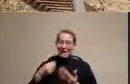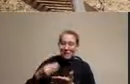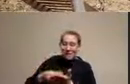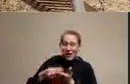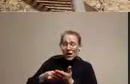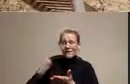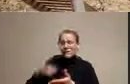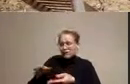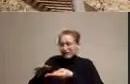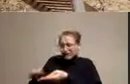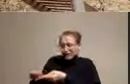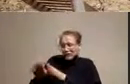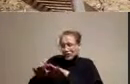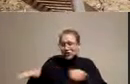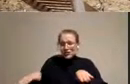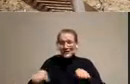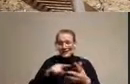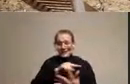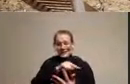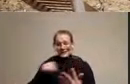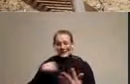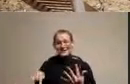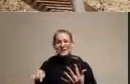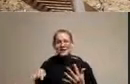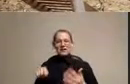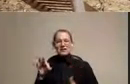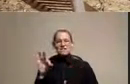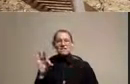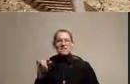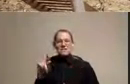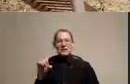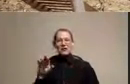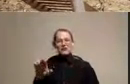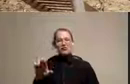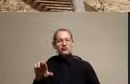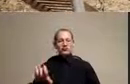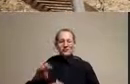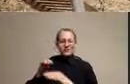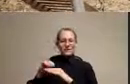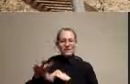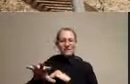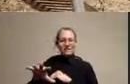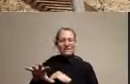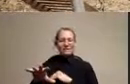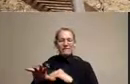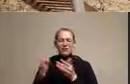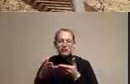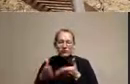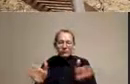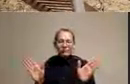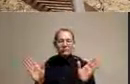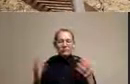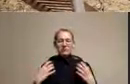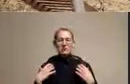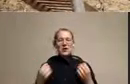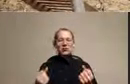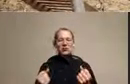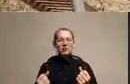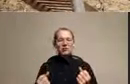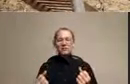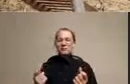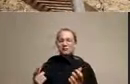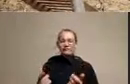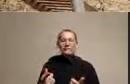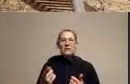over the course of the past several decades. And not just that this under investment extends decades and centuries. It extends all the